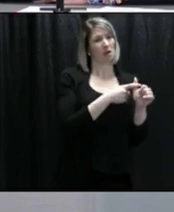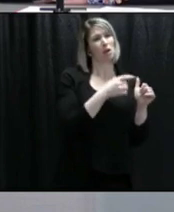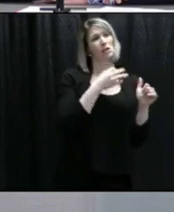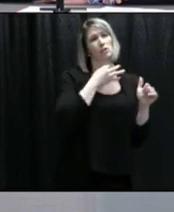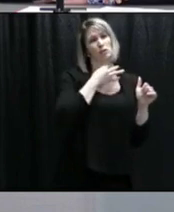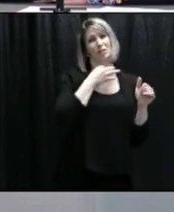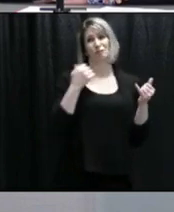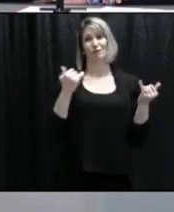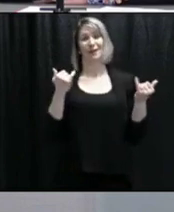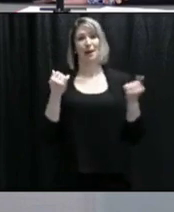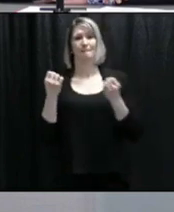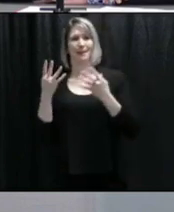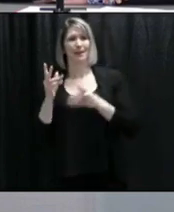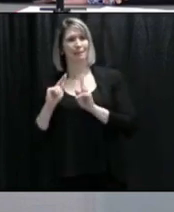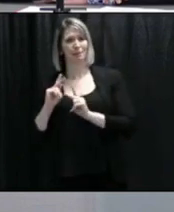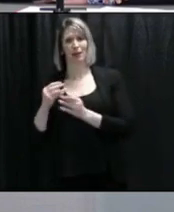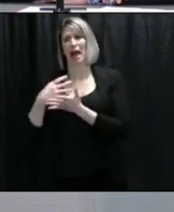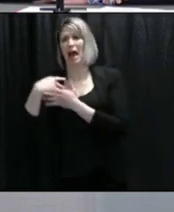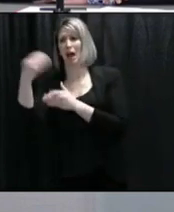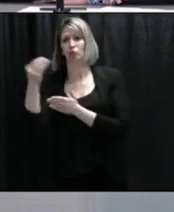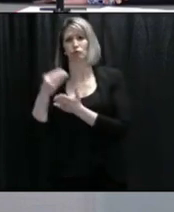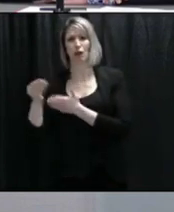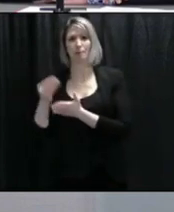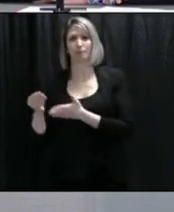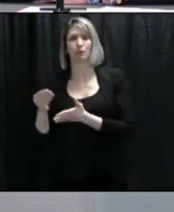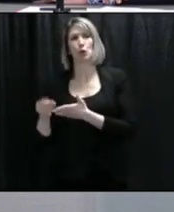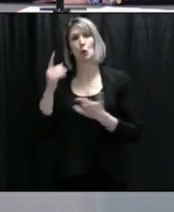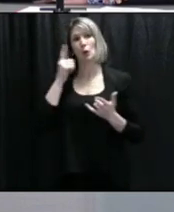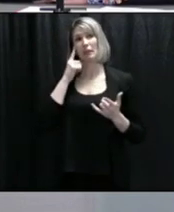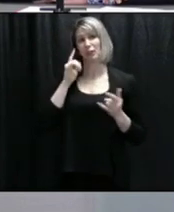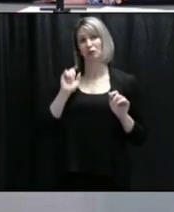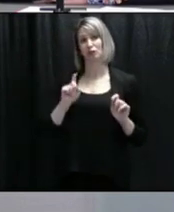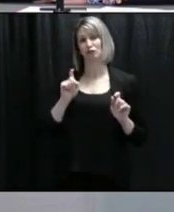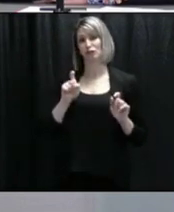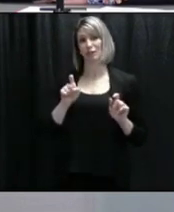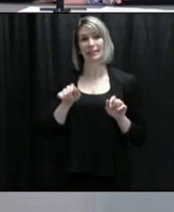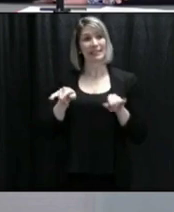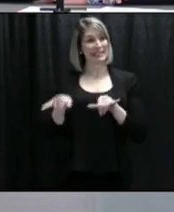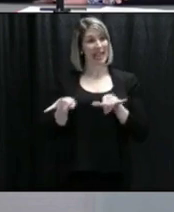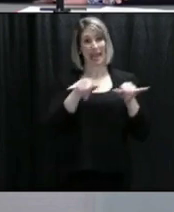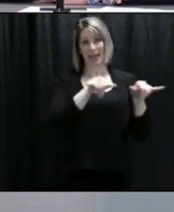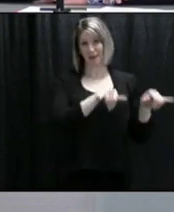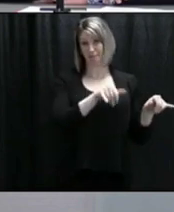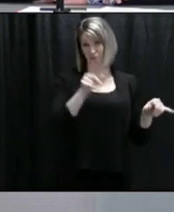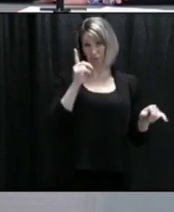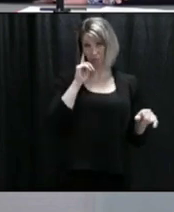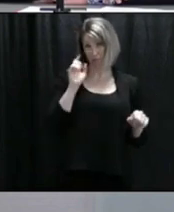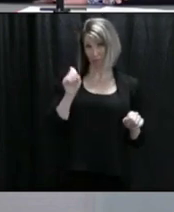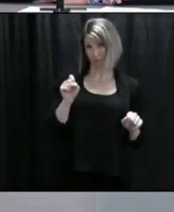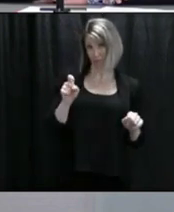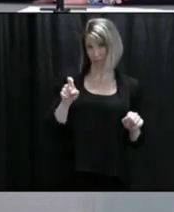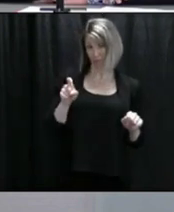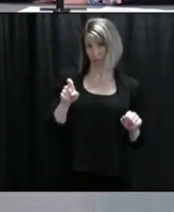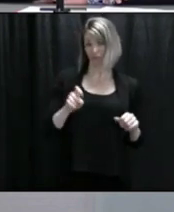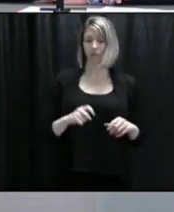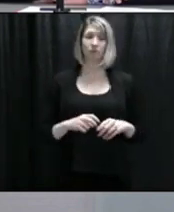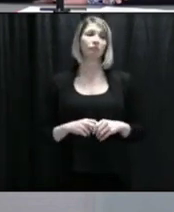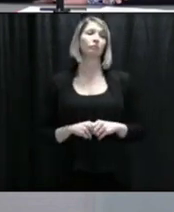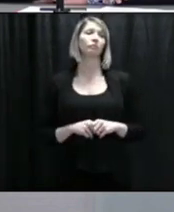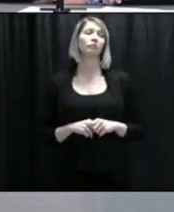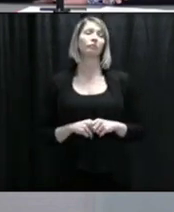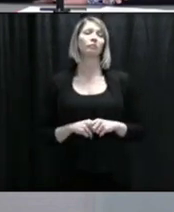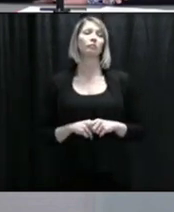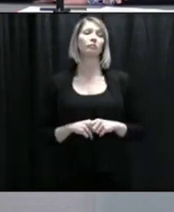You've alluded to it already. Is that something that you've considered to institute here in Newfoundland and Labrador? The issue